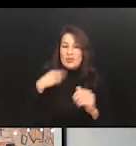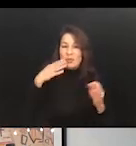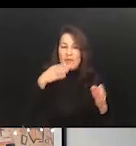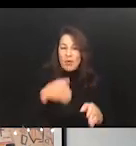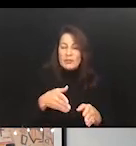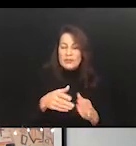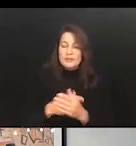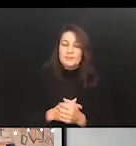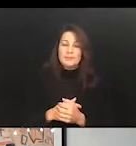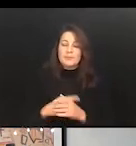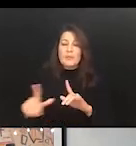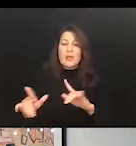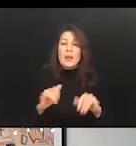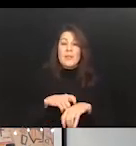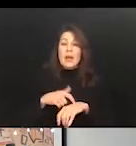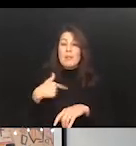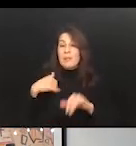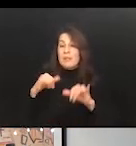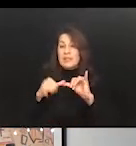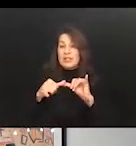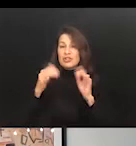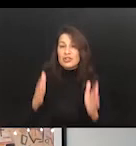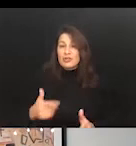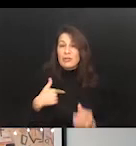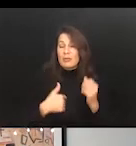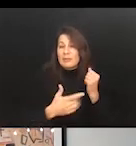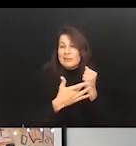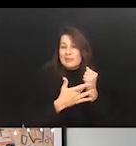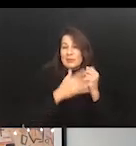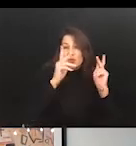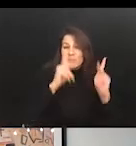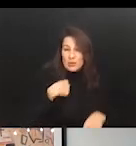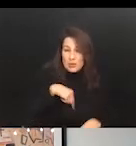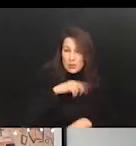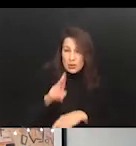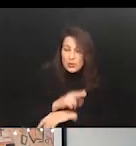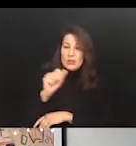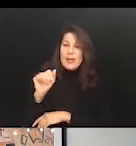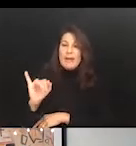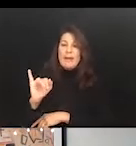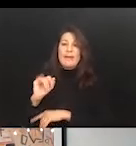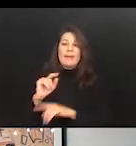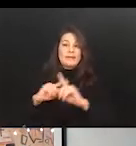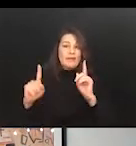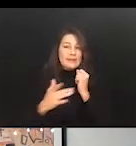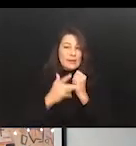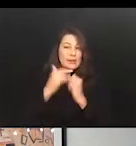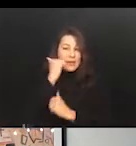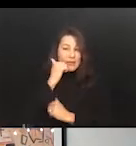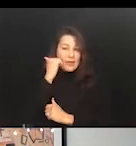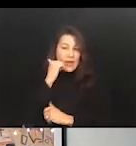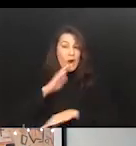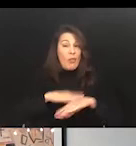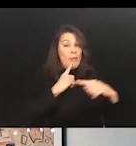I'm an engineer, we're technology people, and we're using AI and other technologies every day on the positive